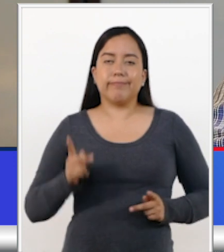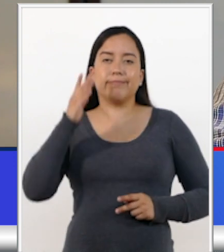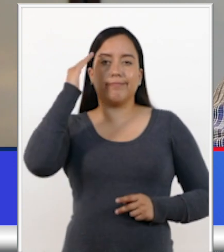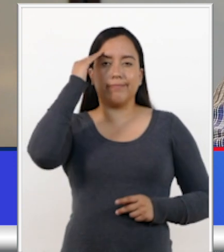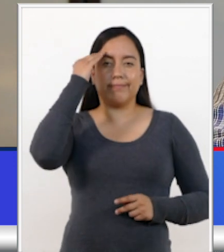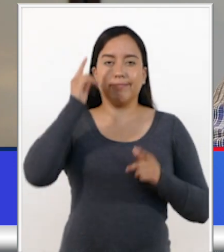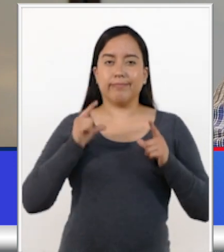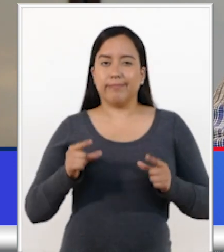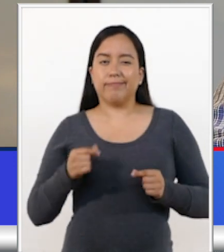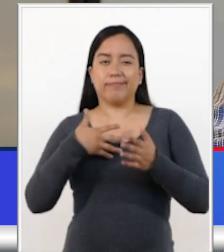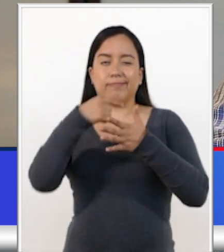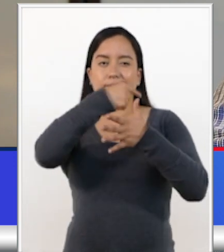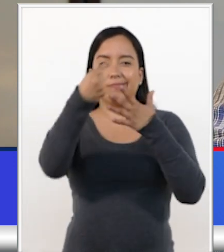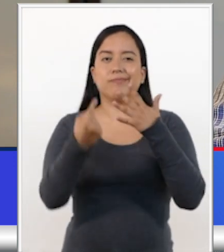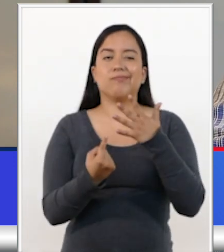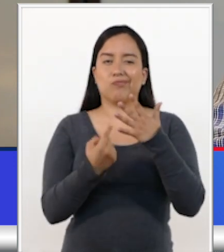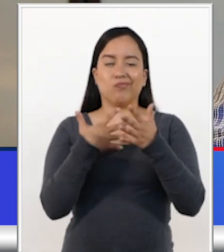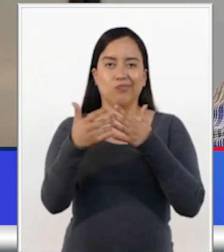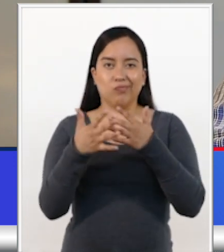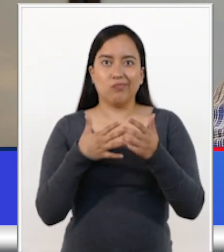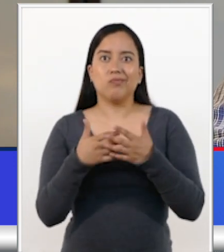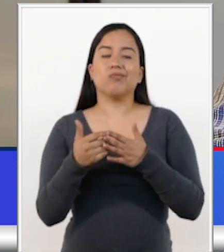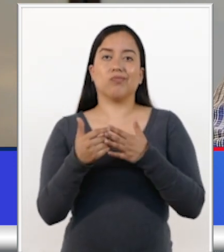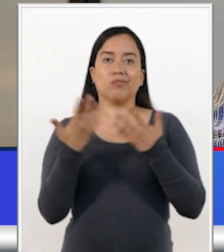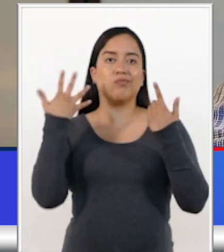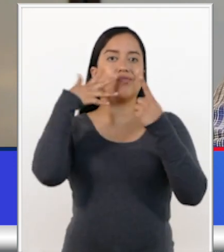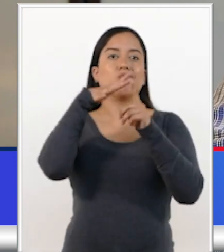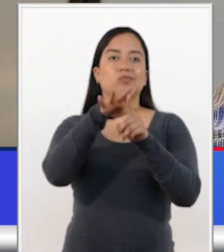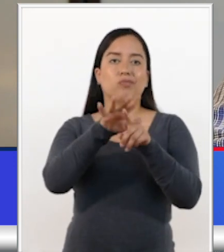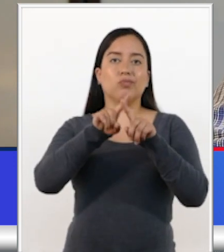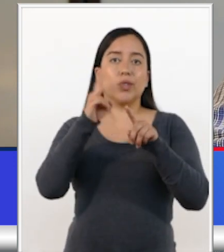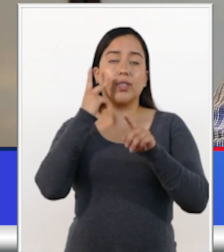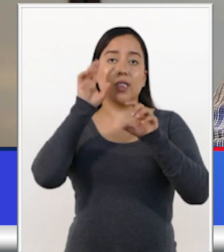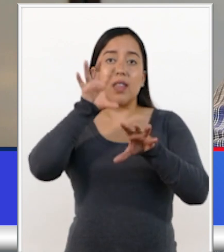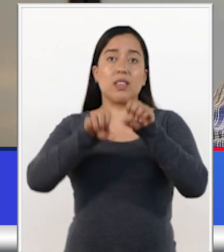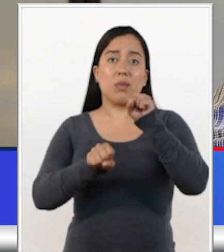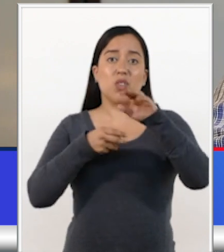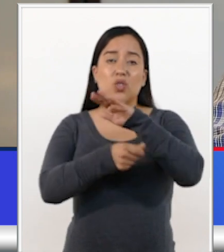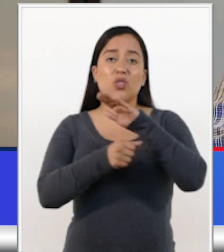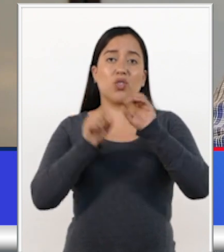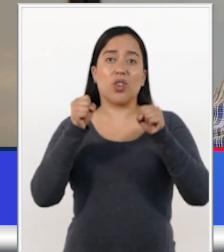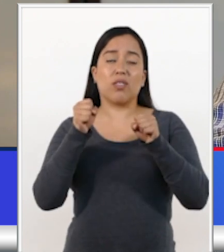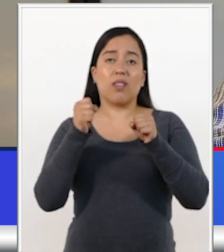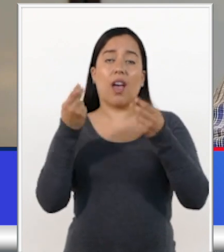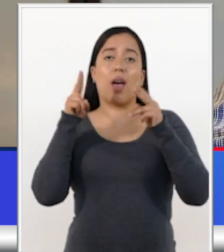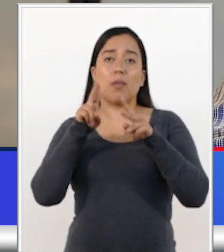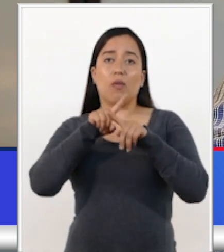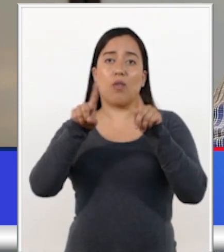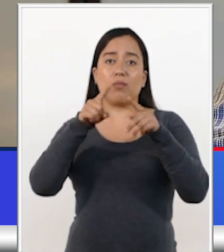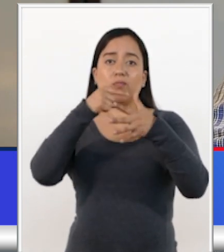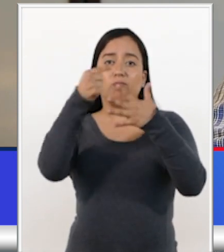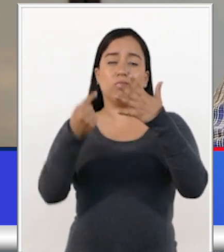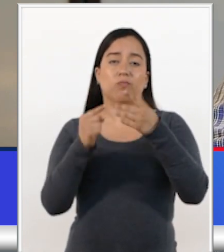factors could turn into vulnerabilities that can deepen the damage caused by corruption. Facing this situation,